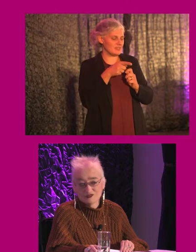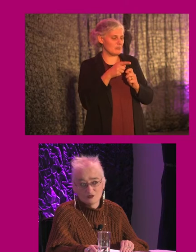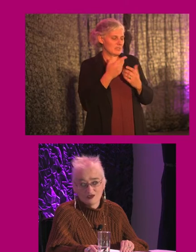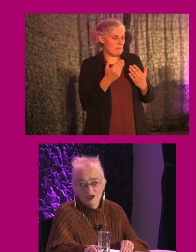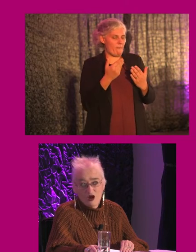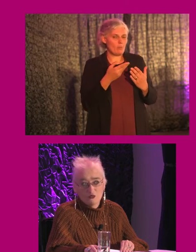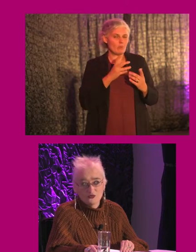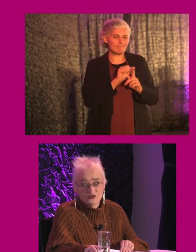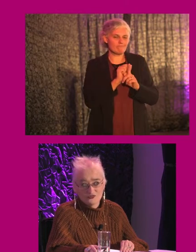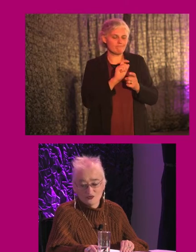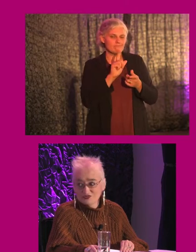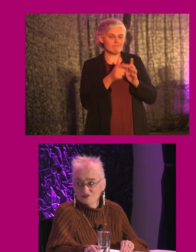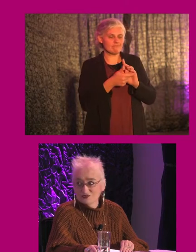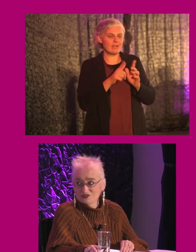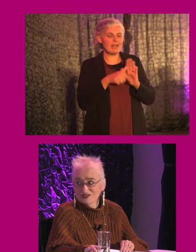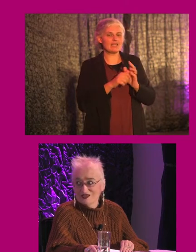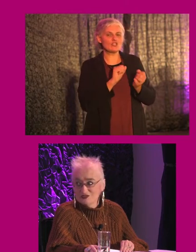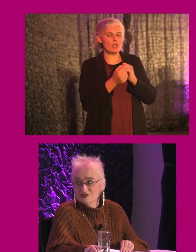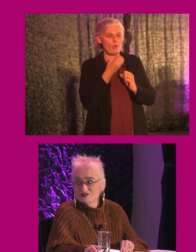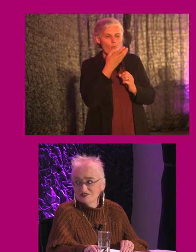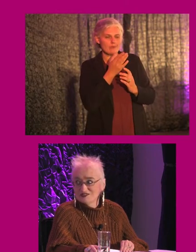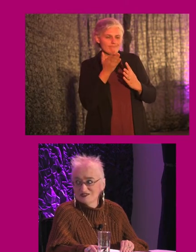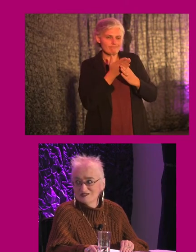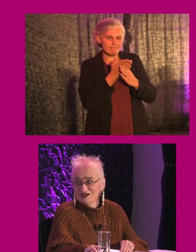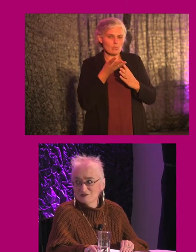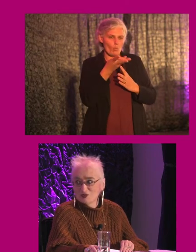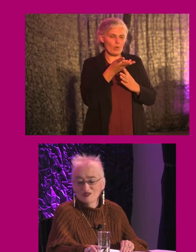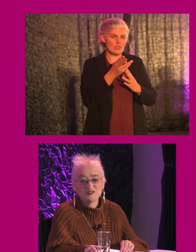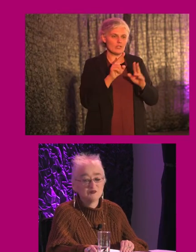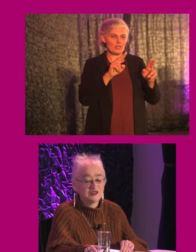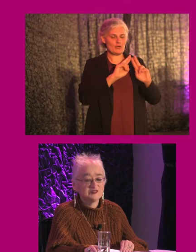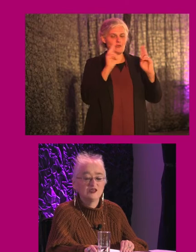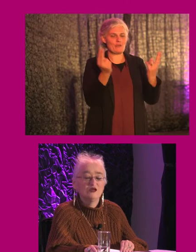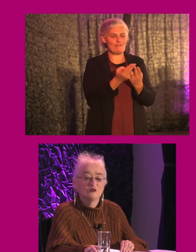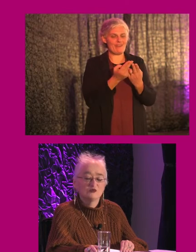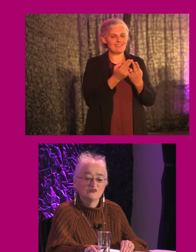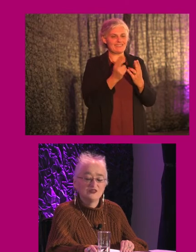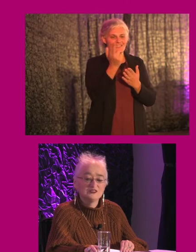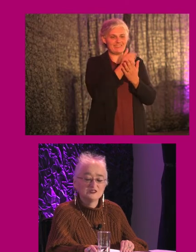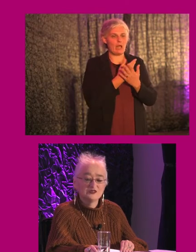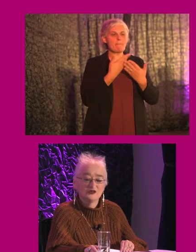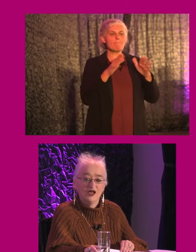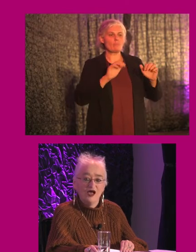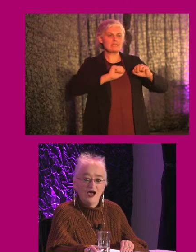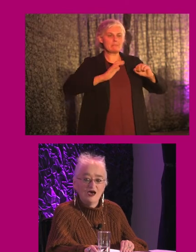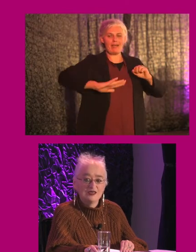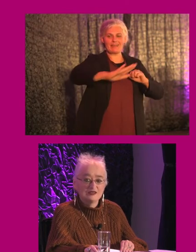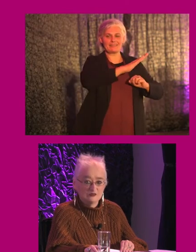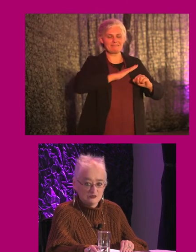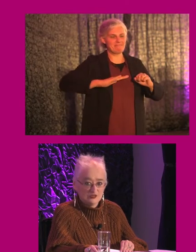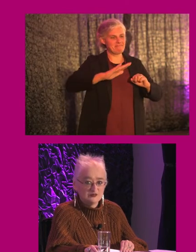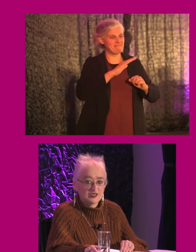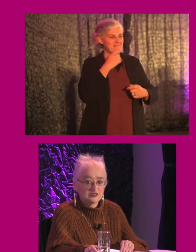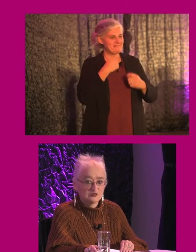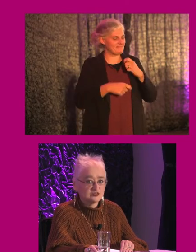moment. And it's going to be a wonderful multifunction, universally designed public space when we're finished. So, and then